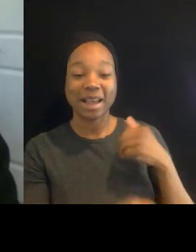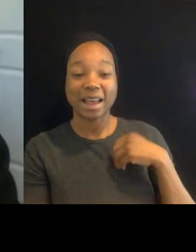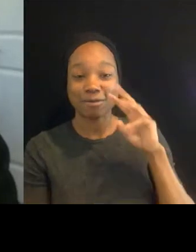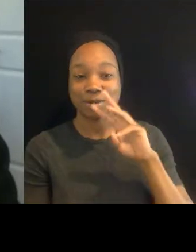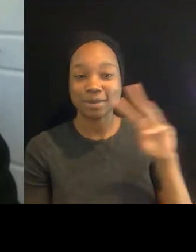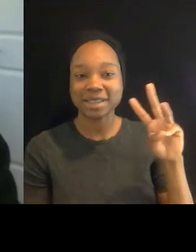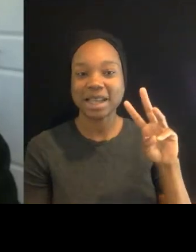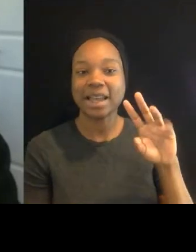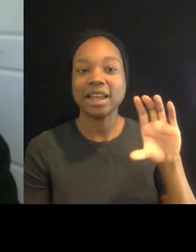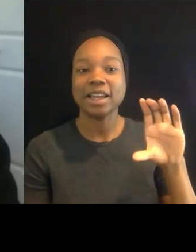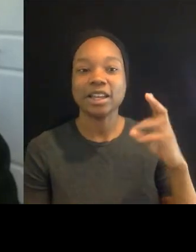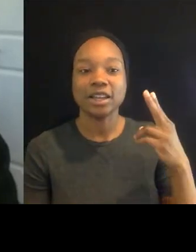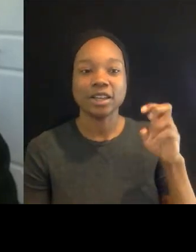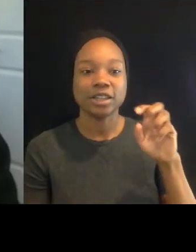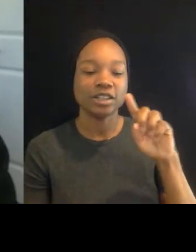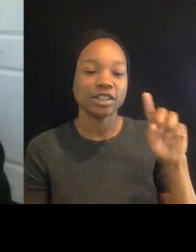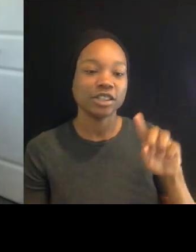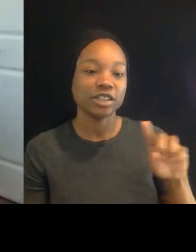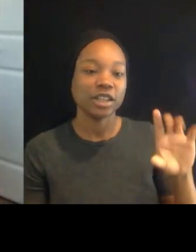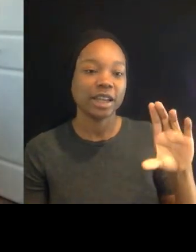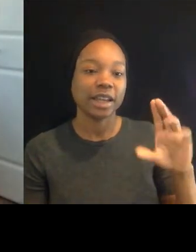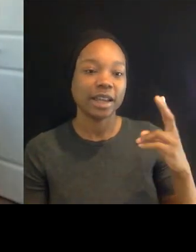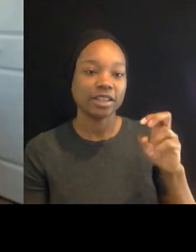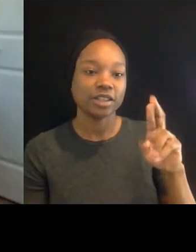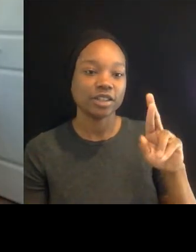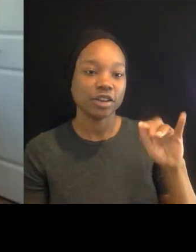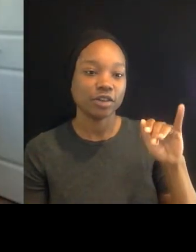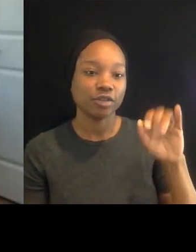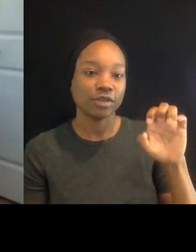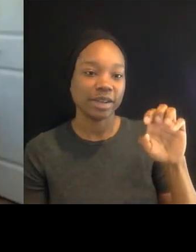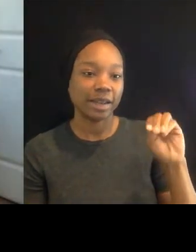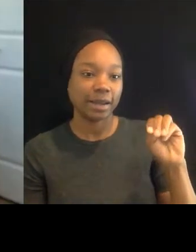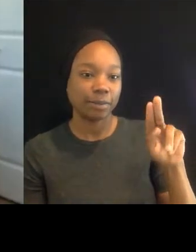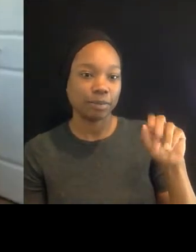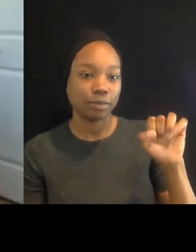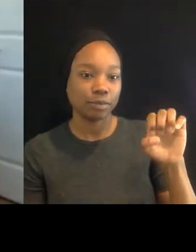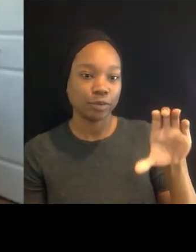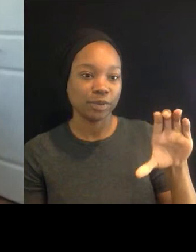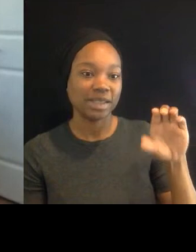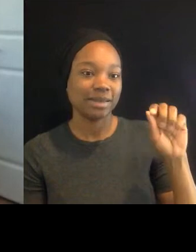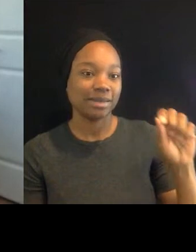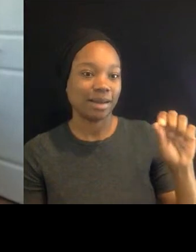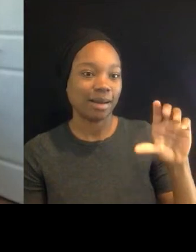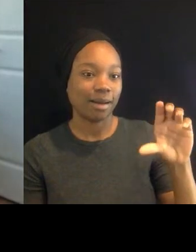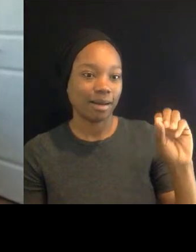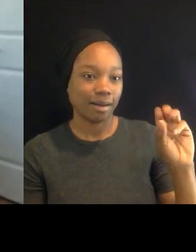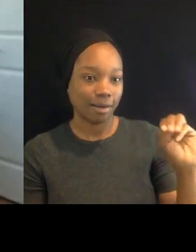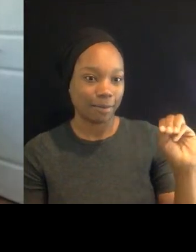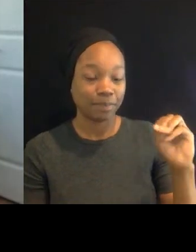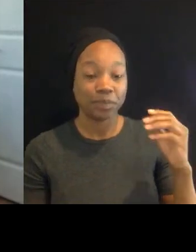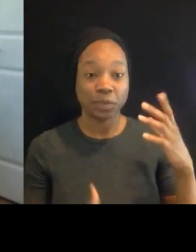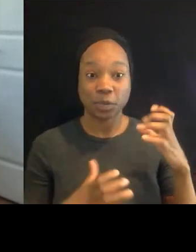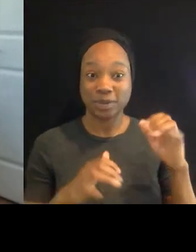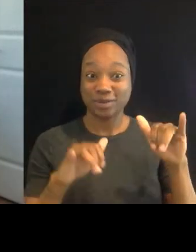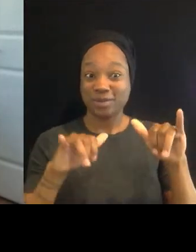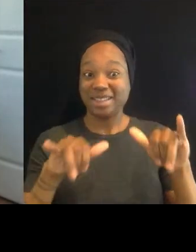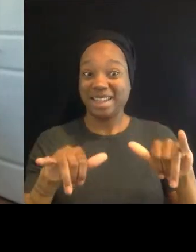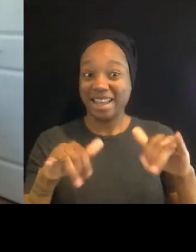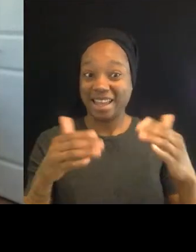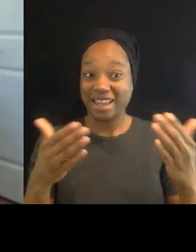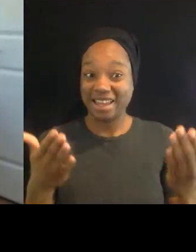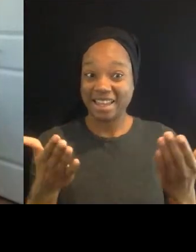SheaCherieMusic.com. I want to invite you to stay with us right here. Well, not right here, but with WNET